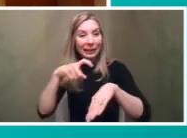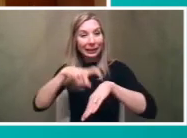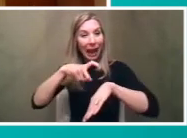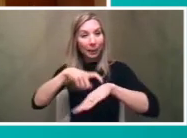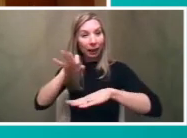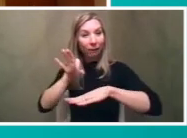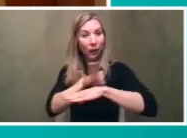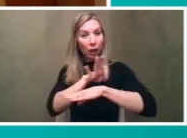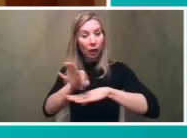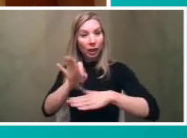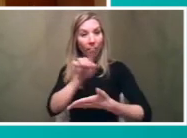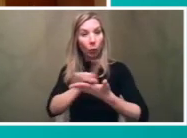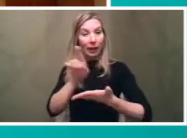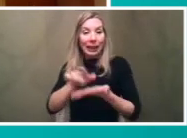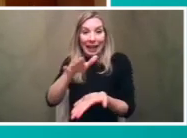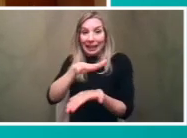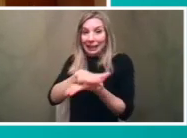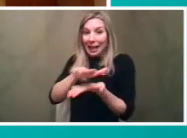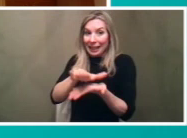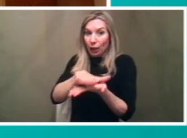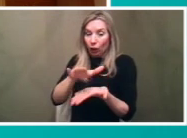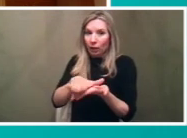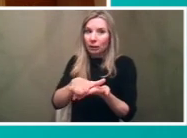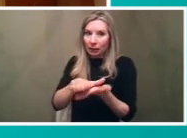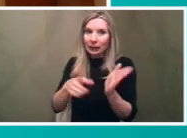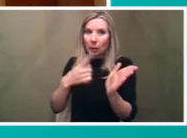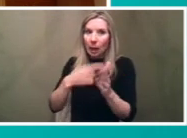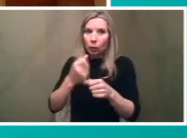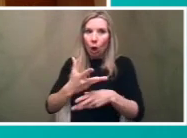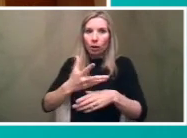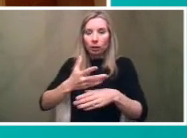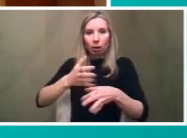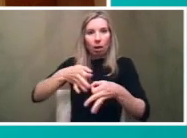sanitation uh cause can cause huge delays in bus service um